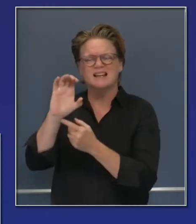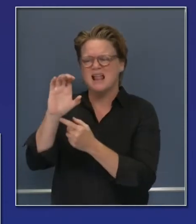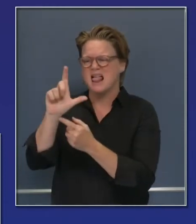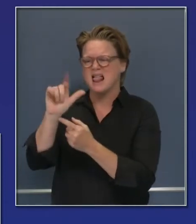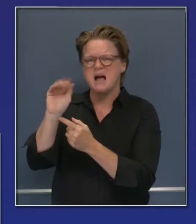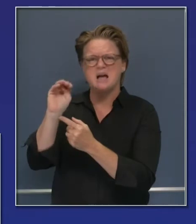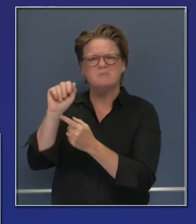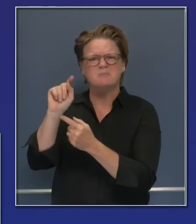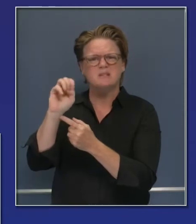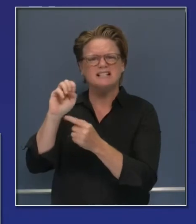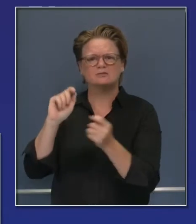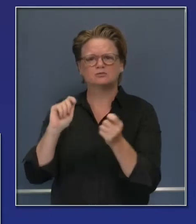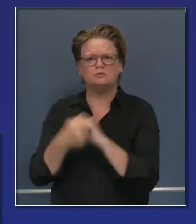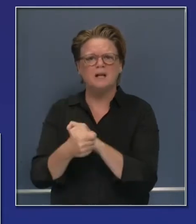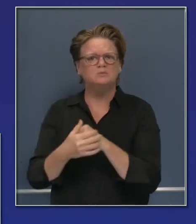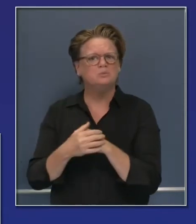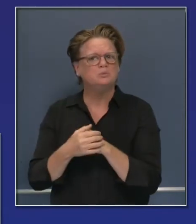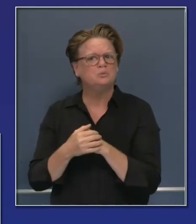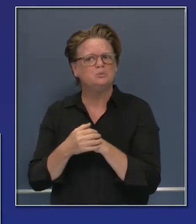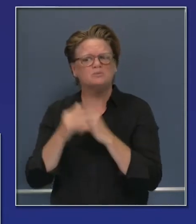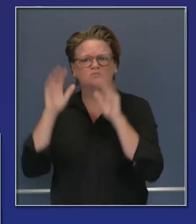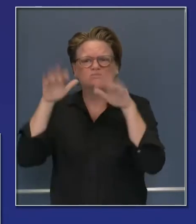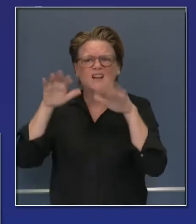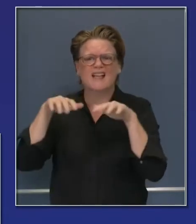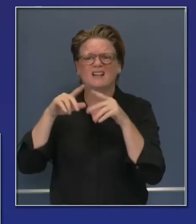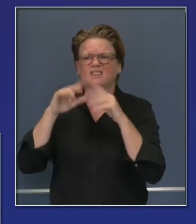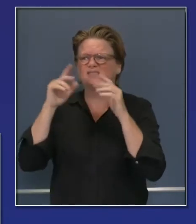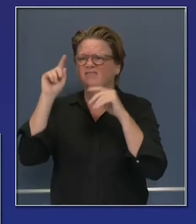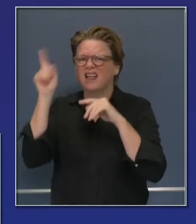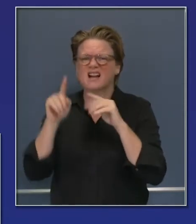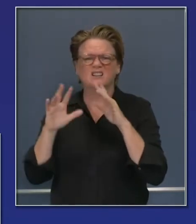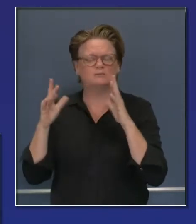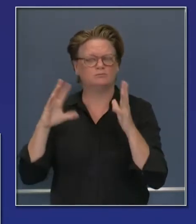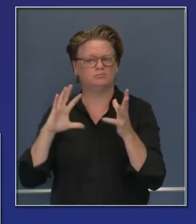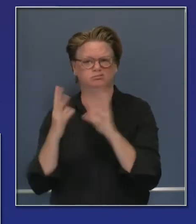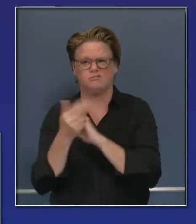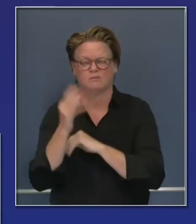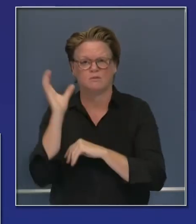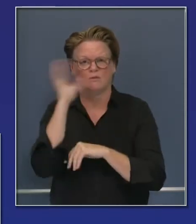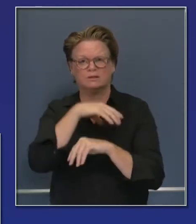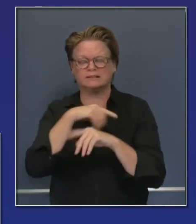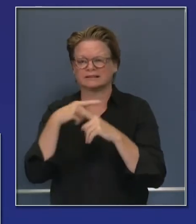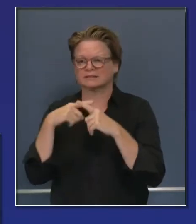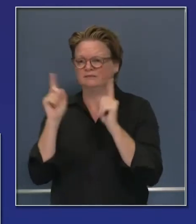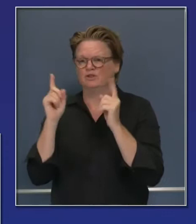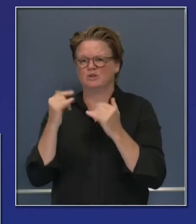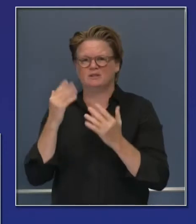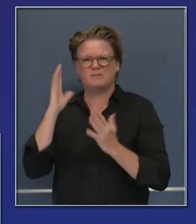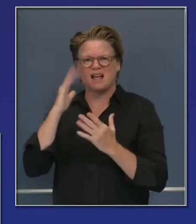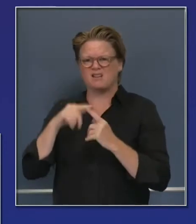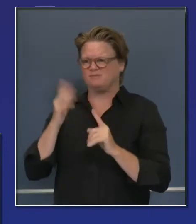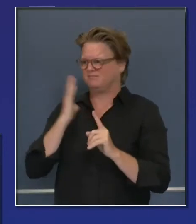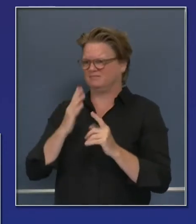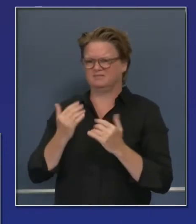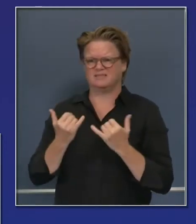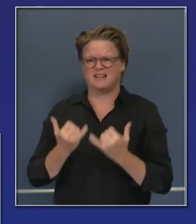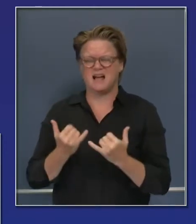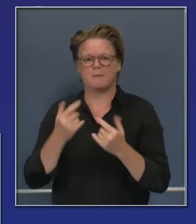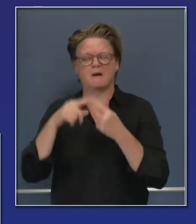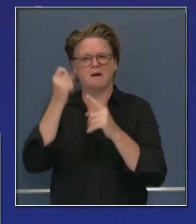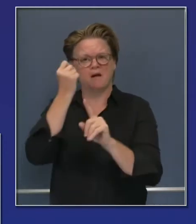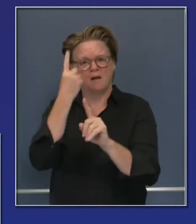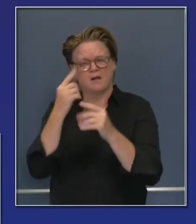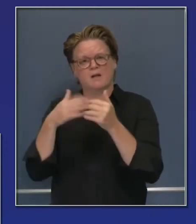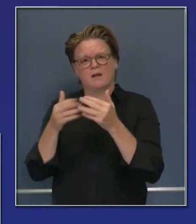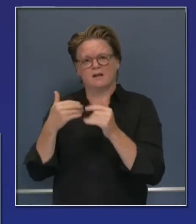this state and its impact in this state. On Monday, the CZU in that Santa Cruz area, 13 percent contained, 78,000 acres,